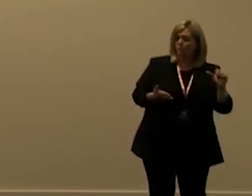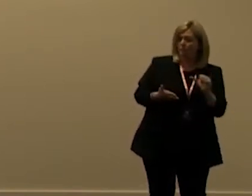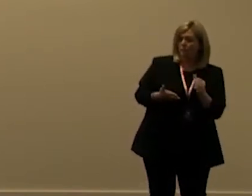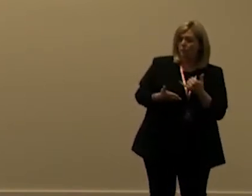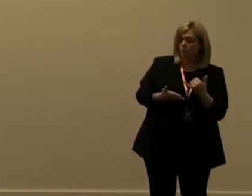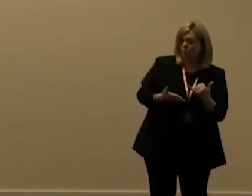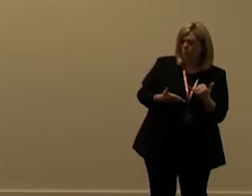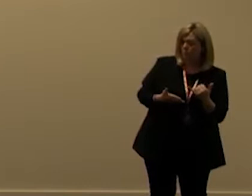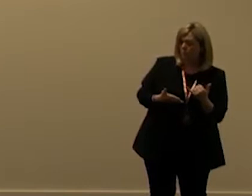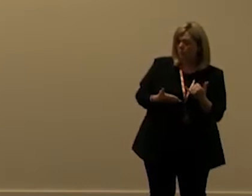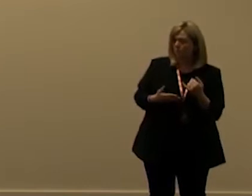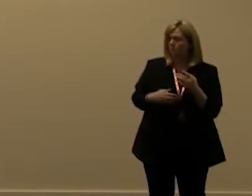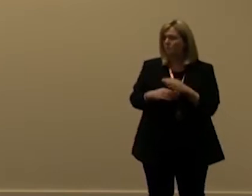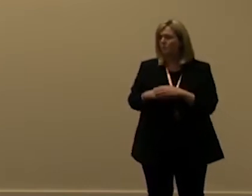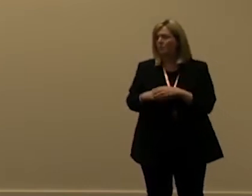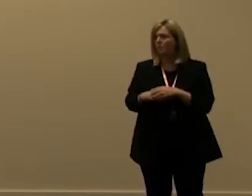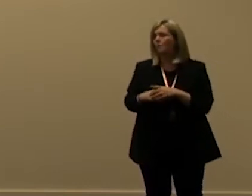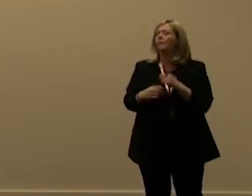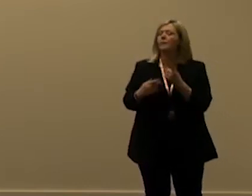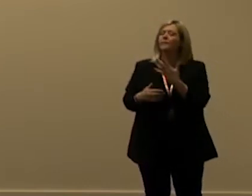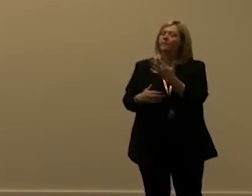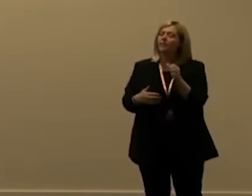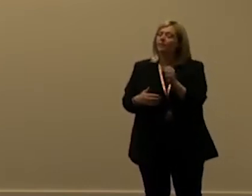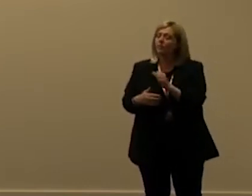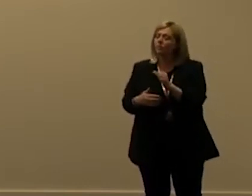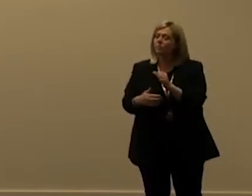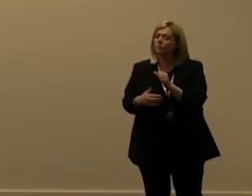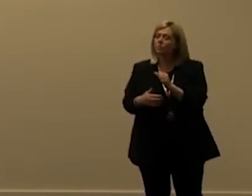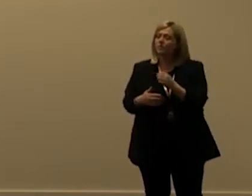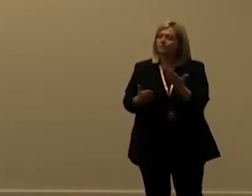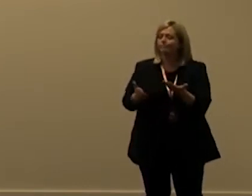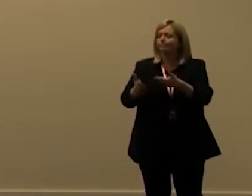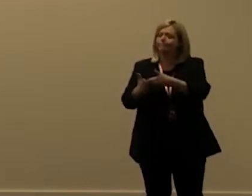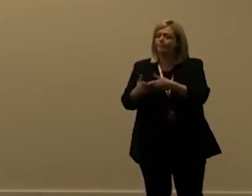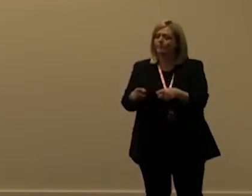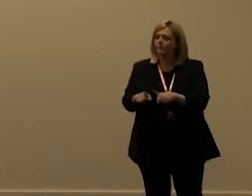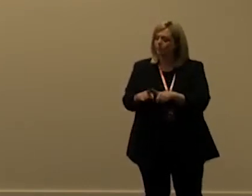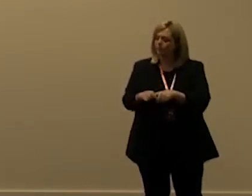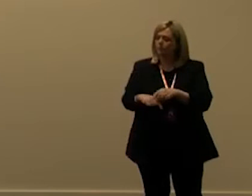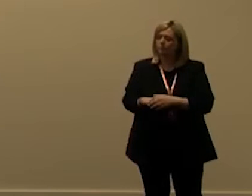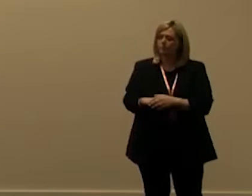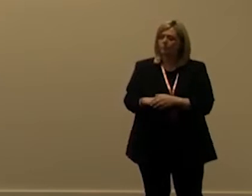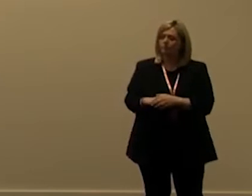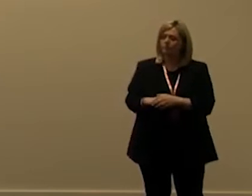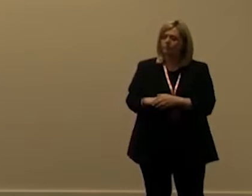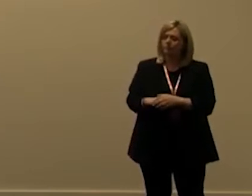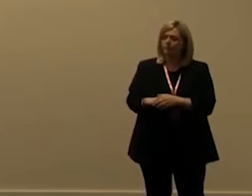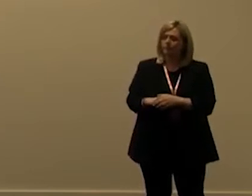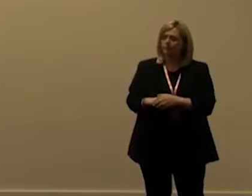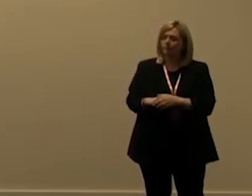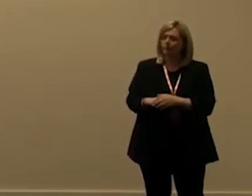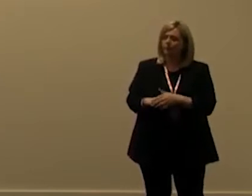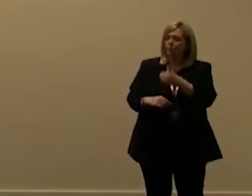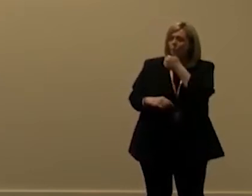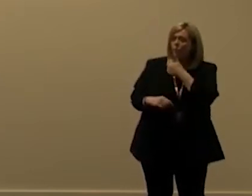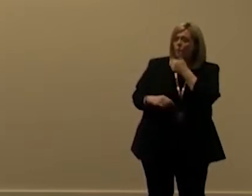and then 5 000 calls on in addition to that and then if you have the if